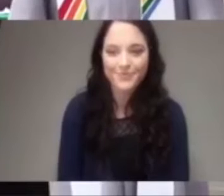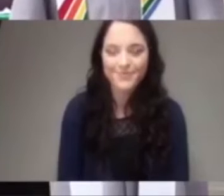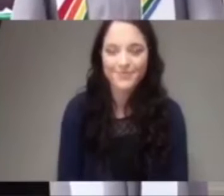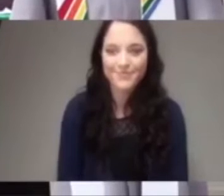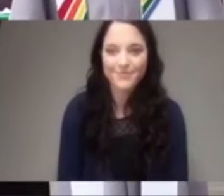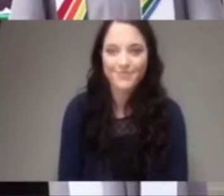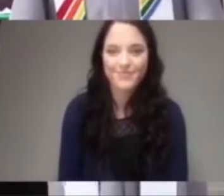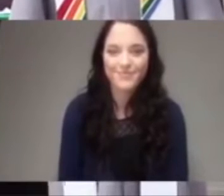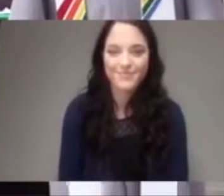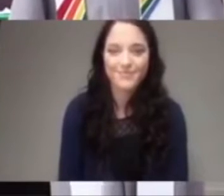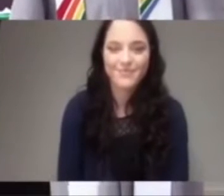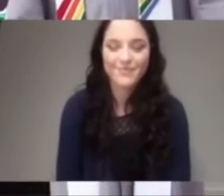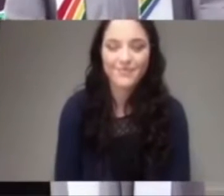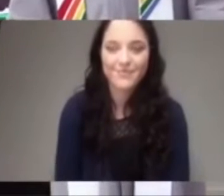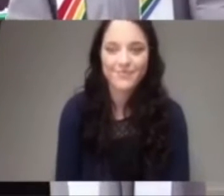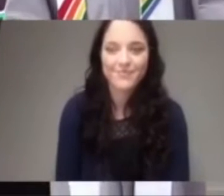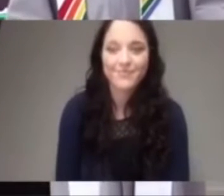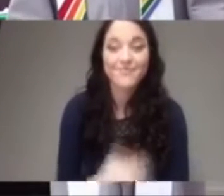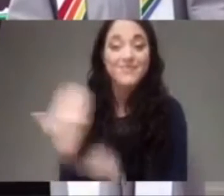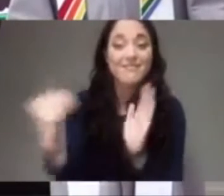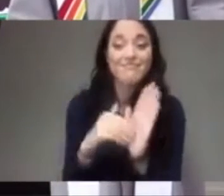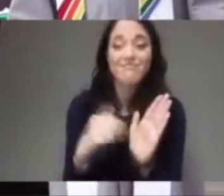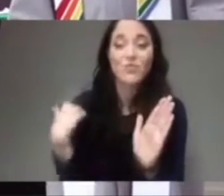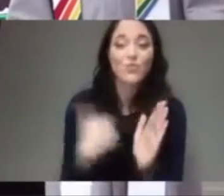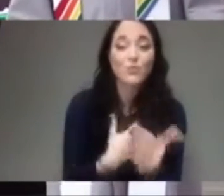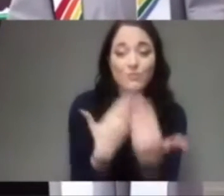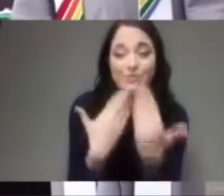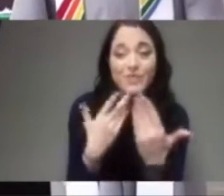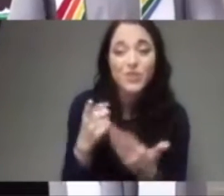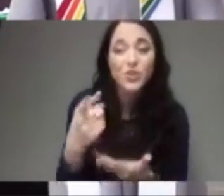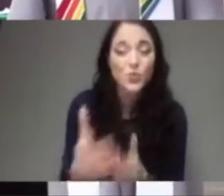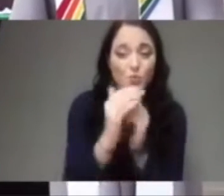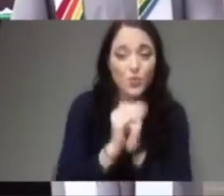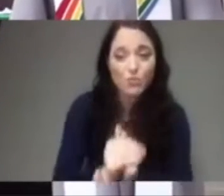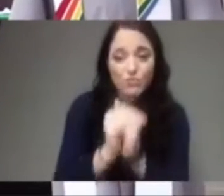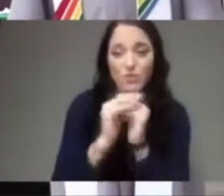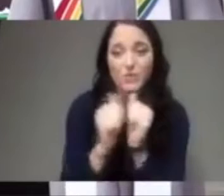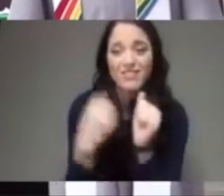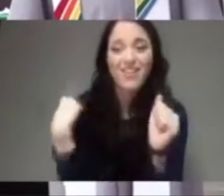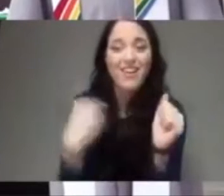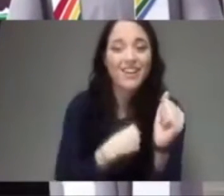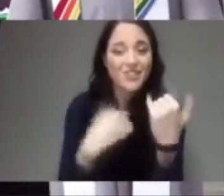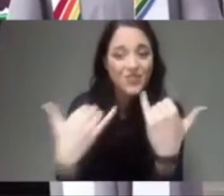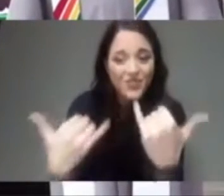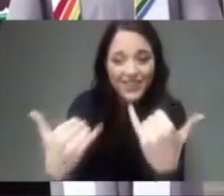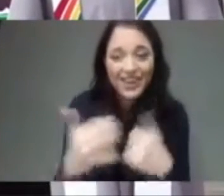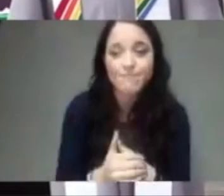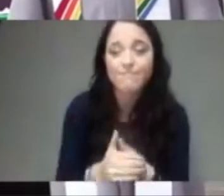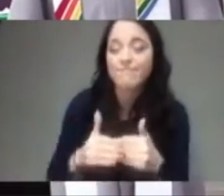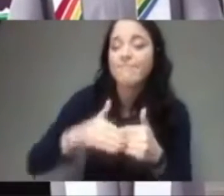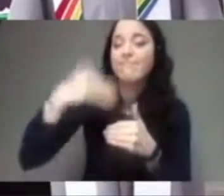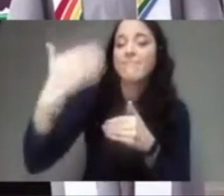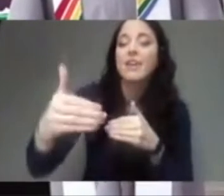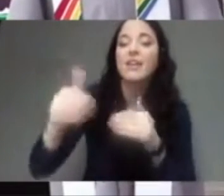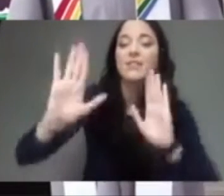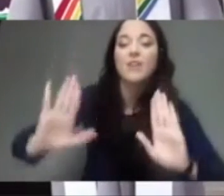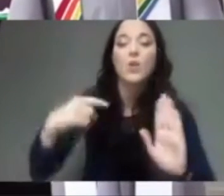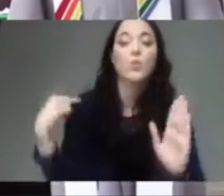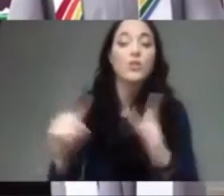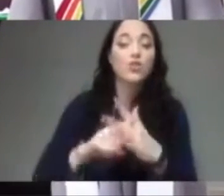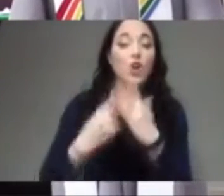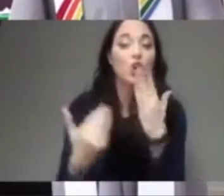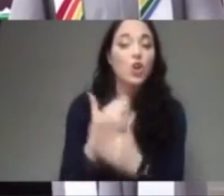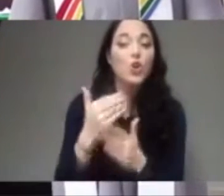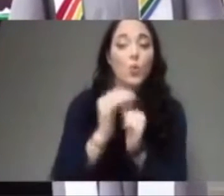Again, we're so grateful that you have worshiped with us today. Next Sunday, we begin a new worship series as we begin Advent.